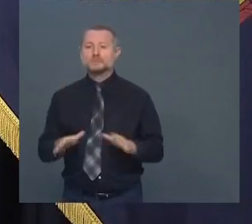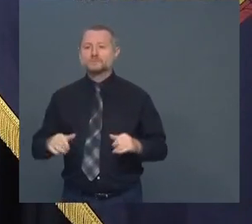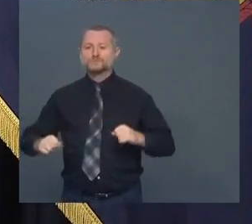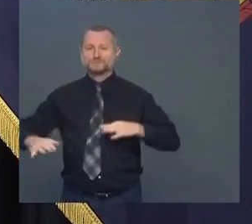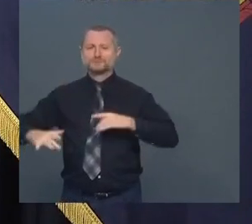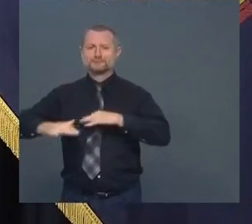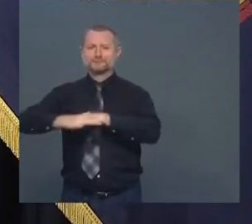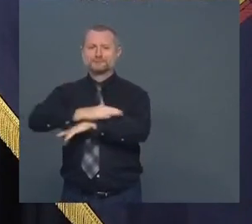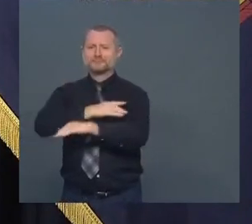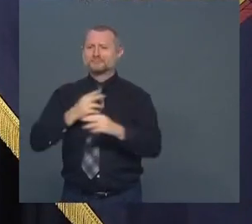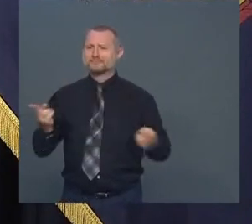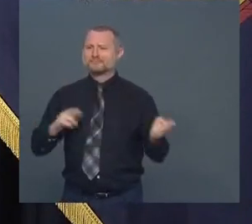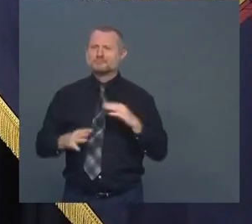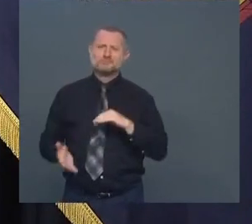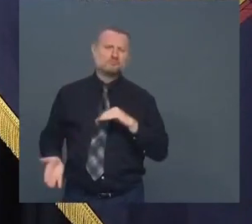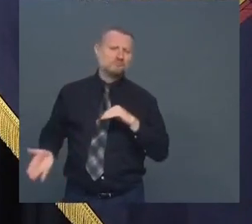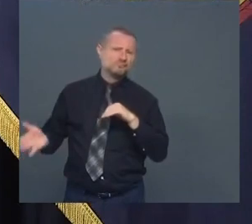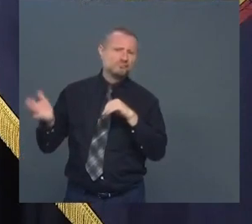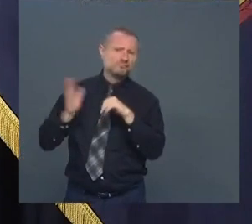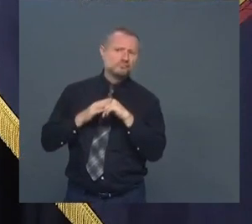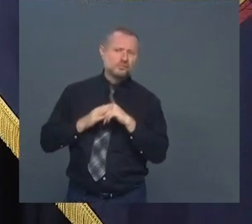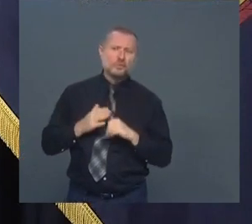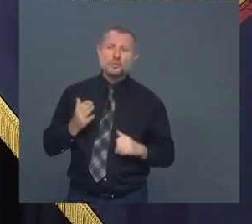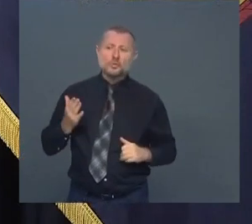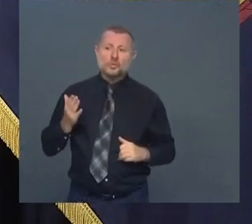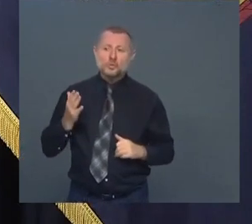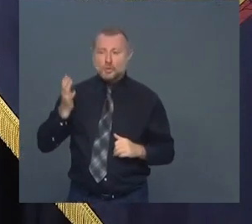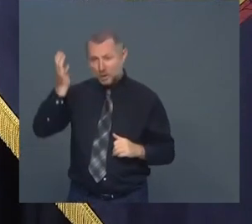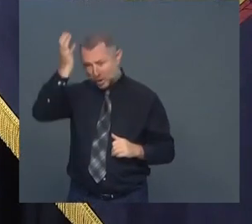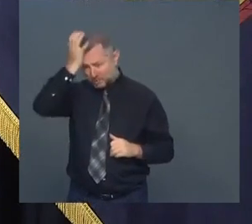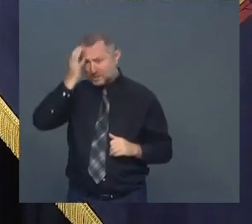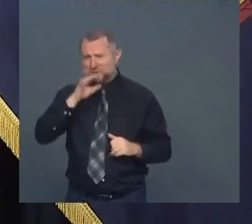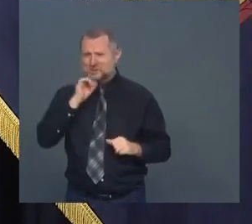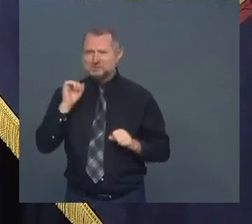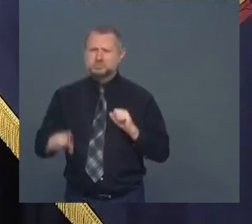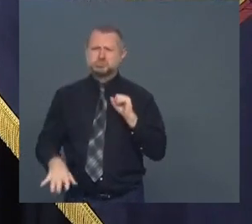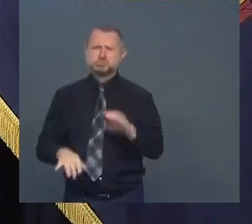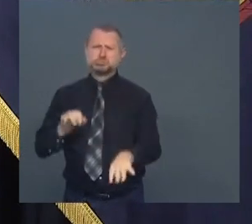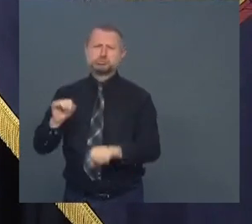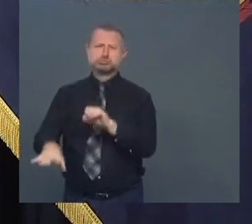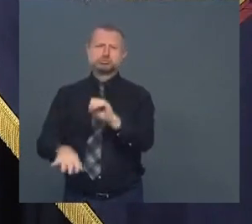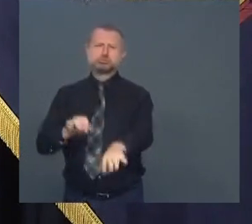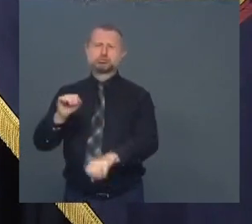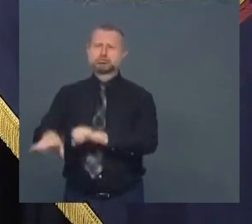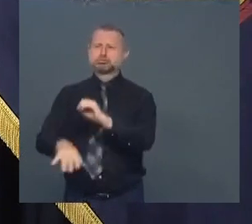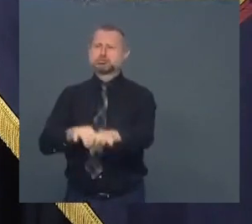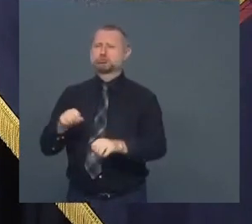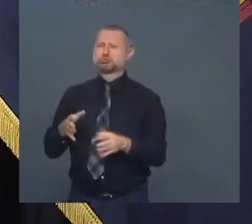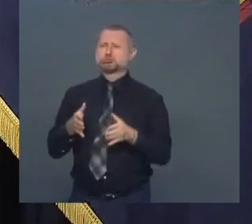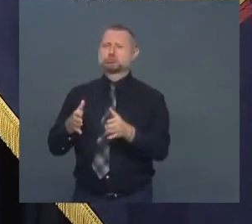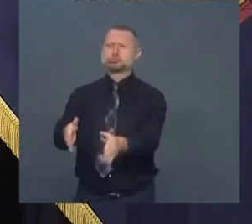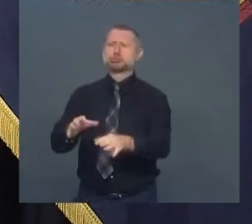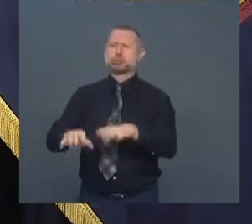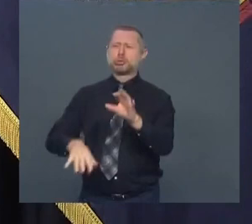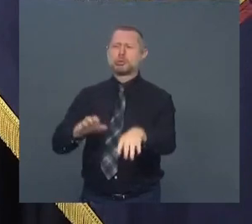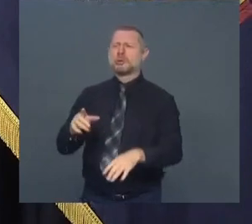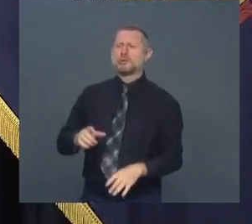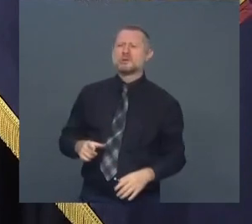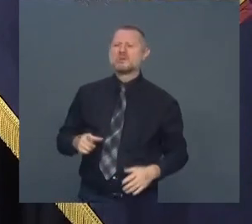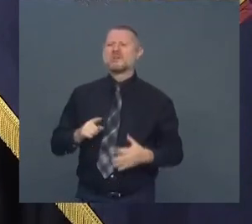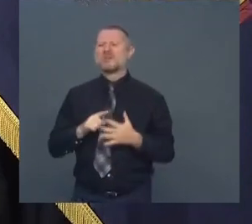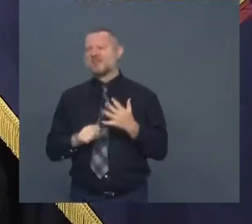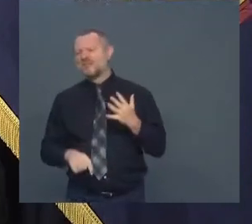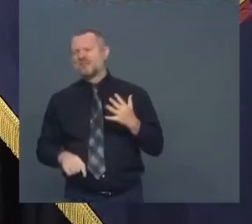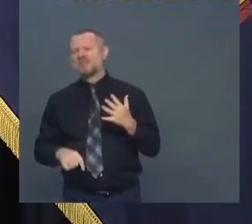More garbage apparently on the streets. It's that cluster of issues.